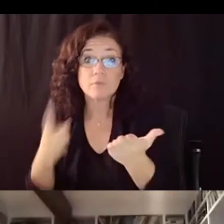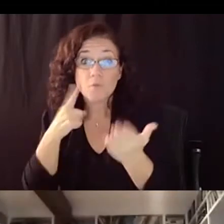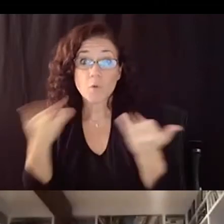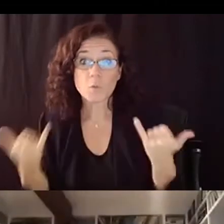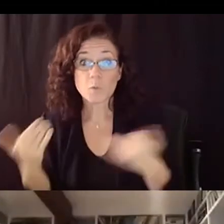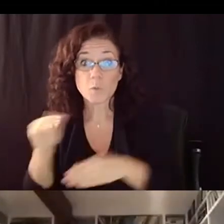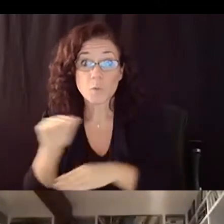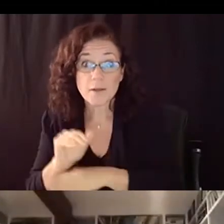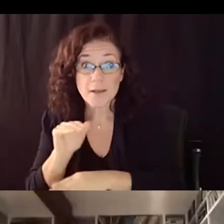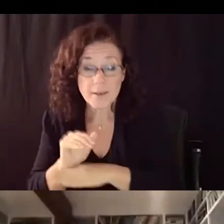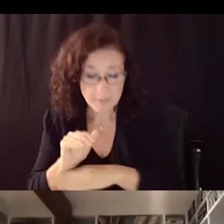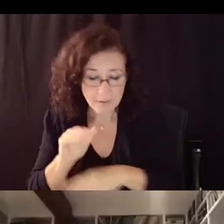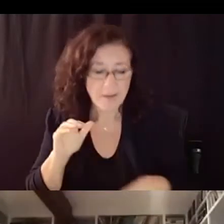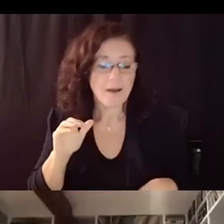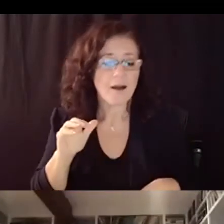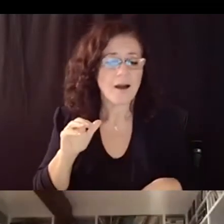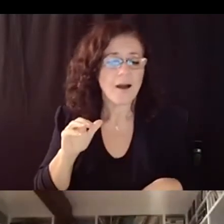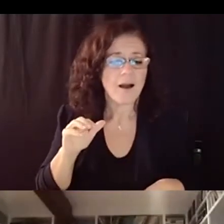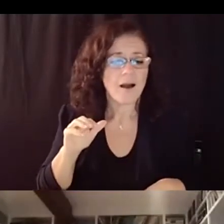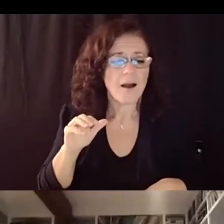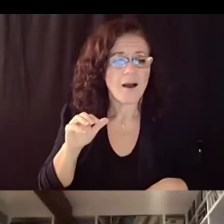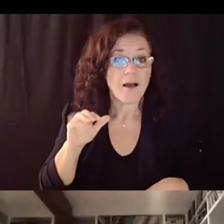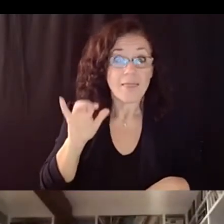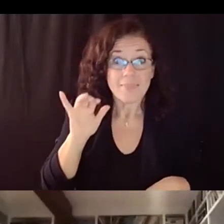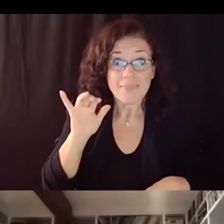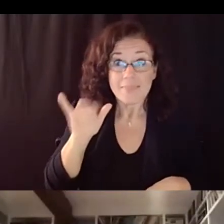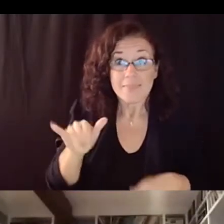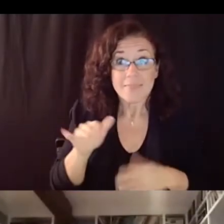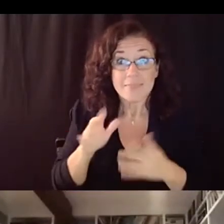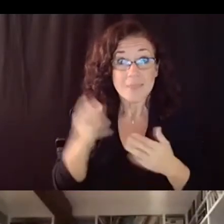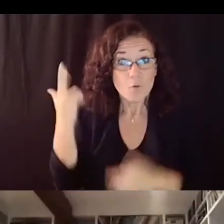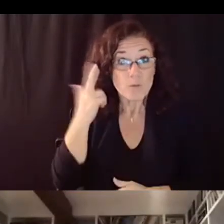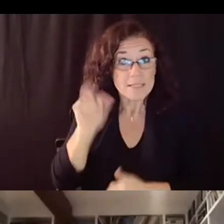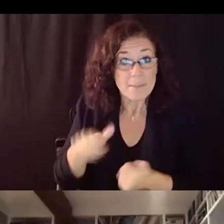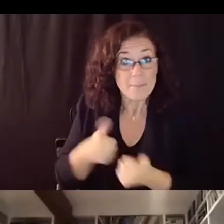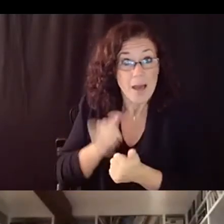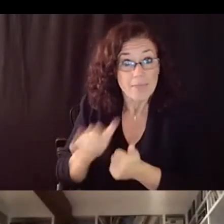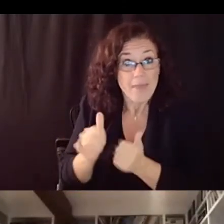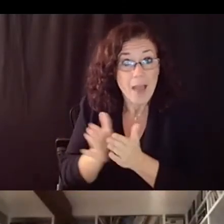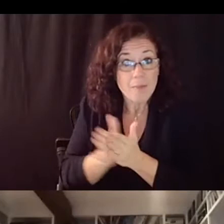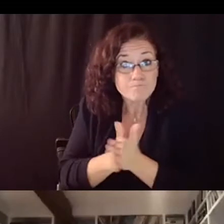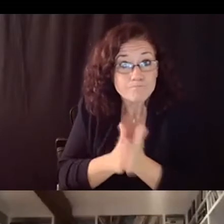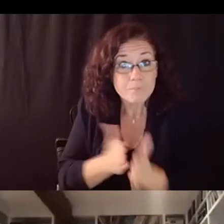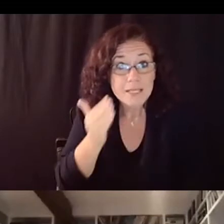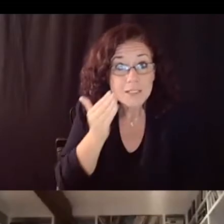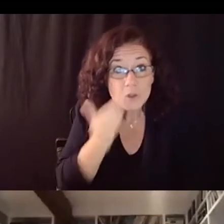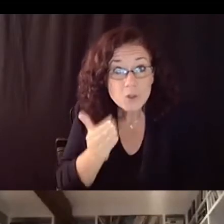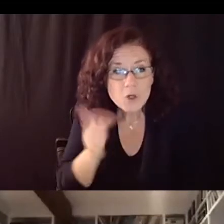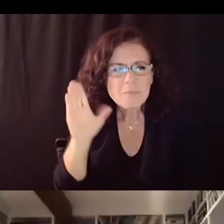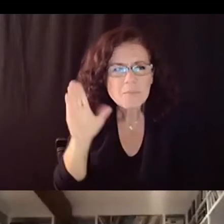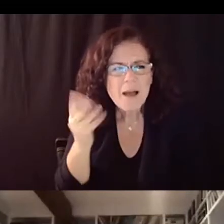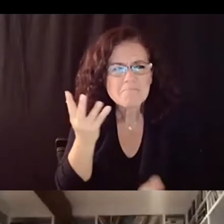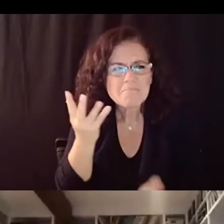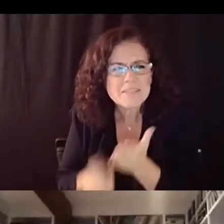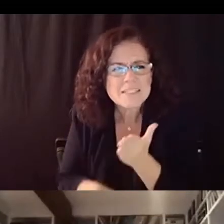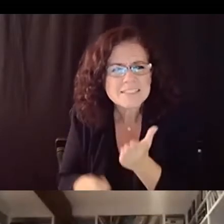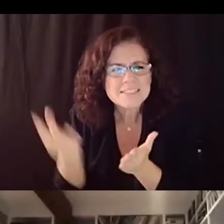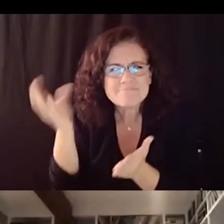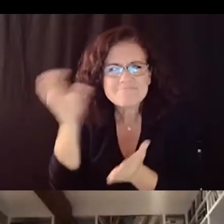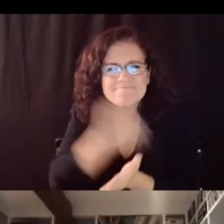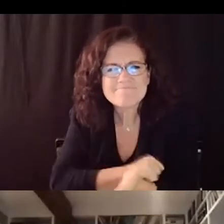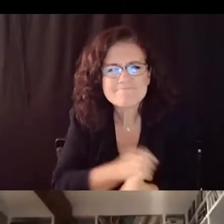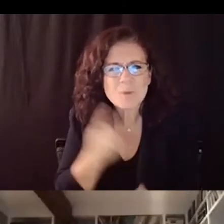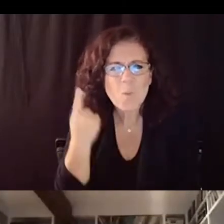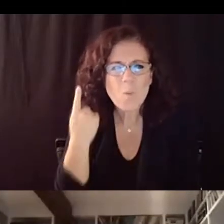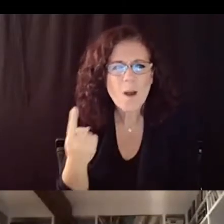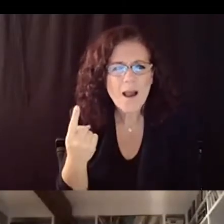it's missing i think i would agree with um uh miss harrah that just spoke it's it's missing that piece where